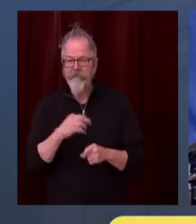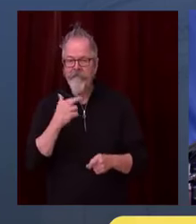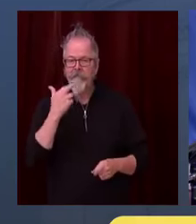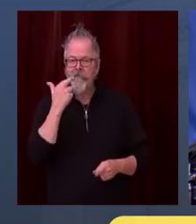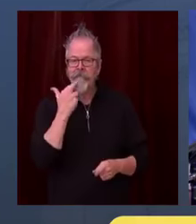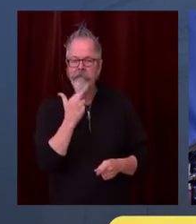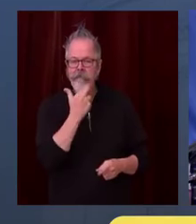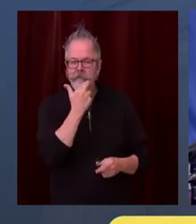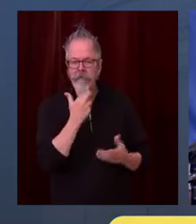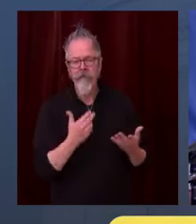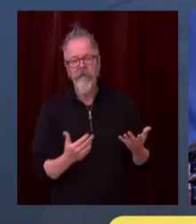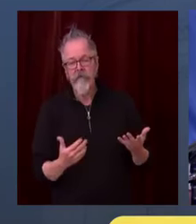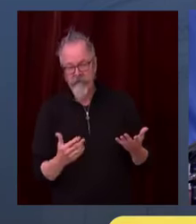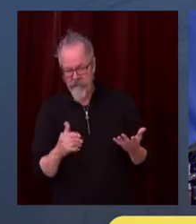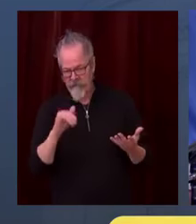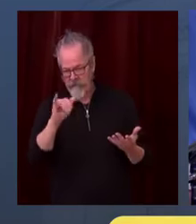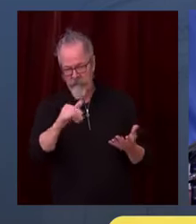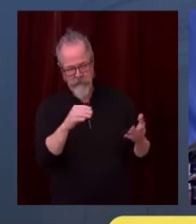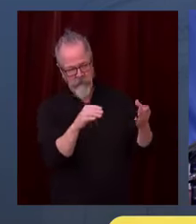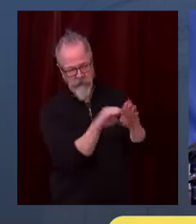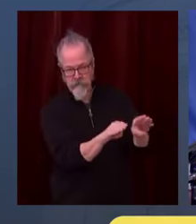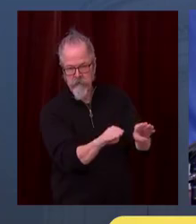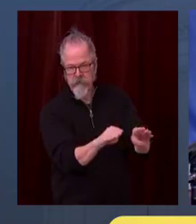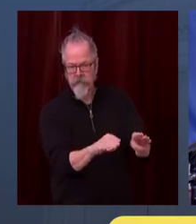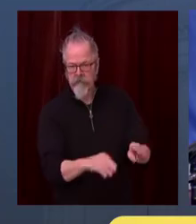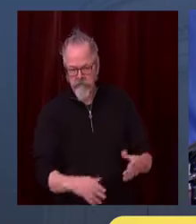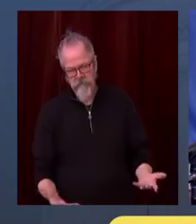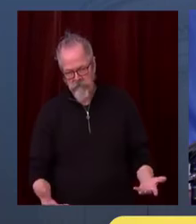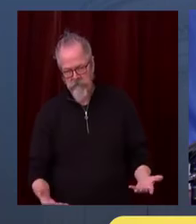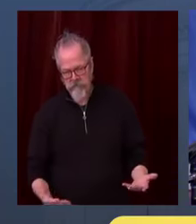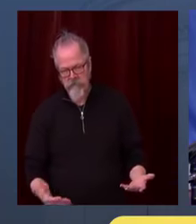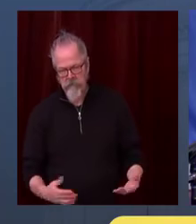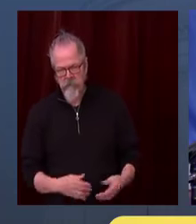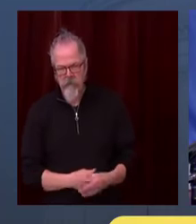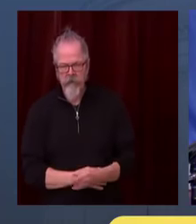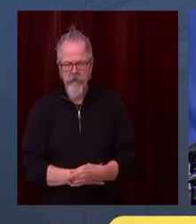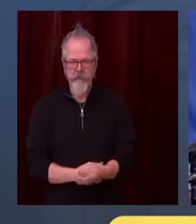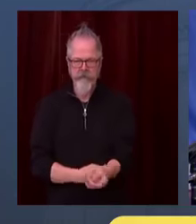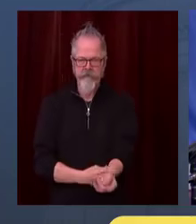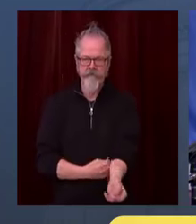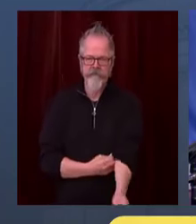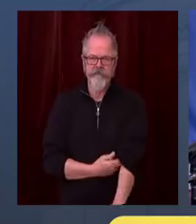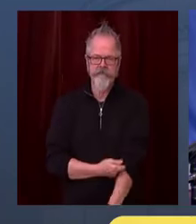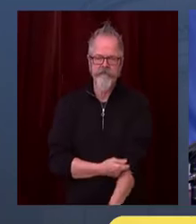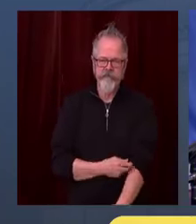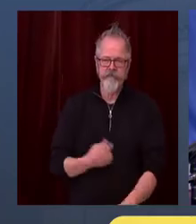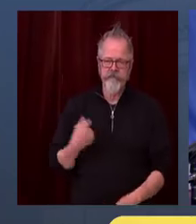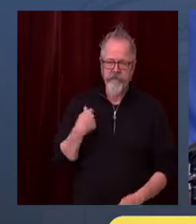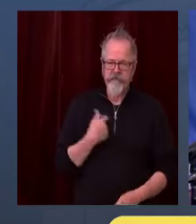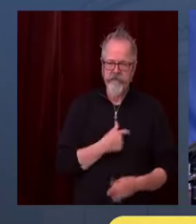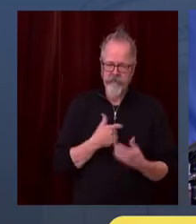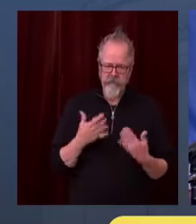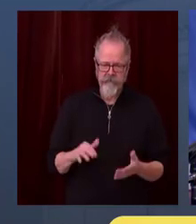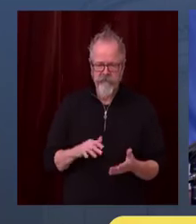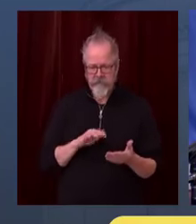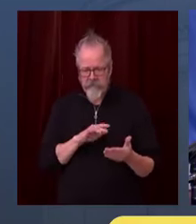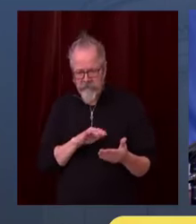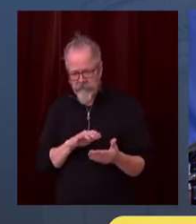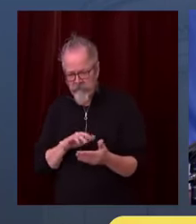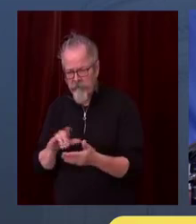of outbreak. We do know of the outbreaks we have been able to evaluate, the highest